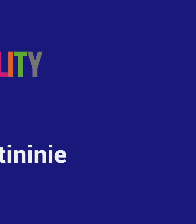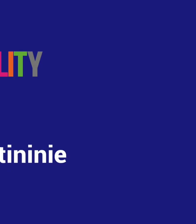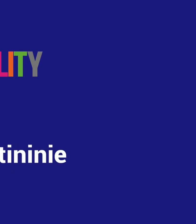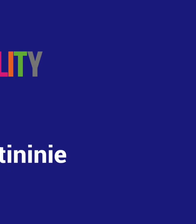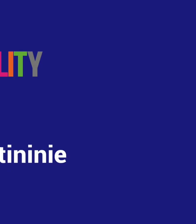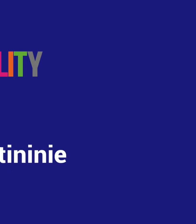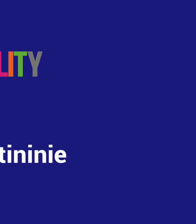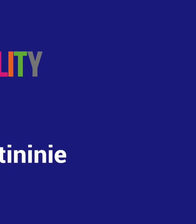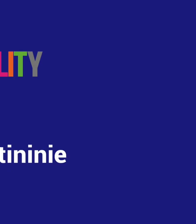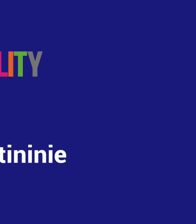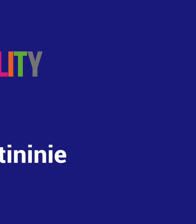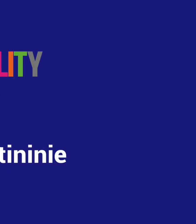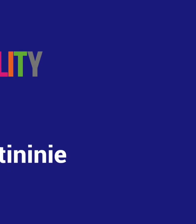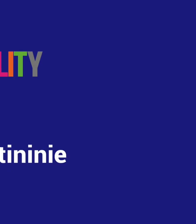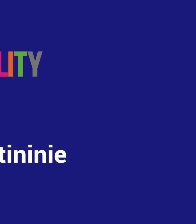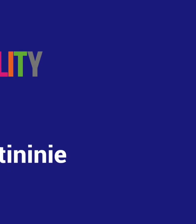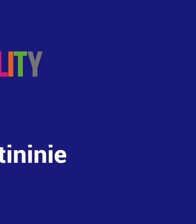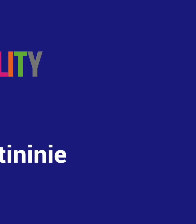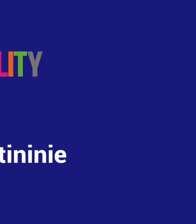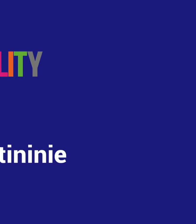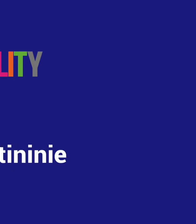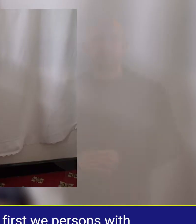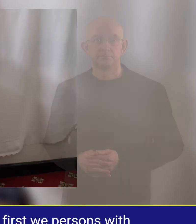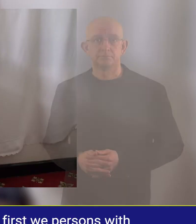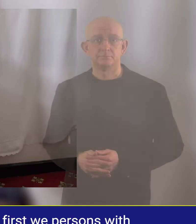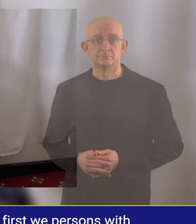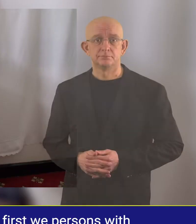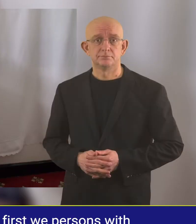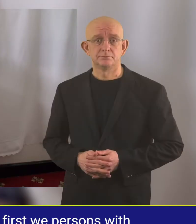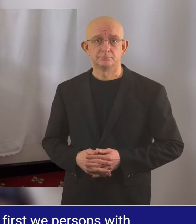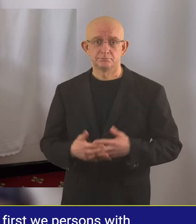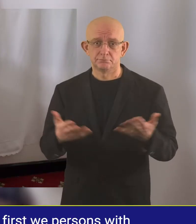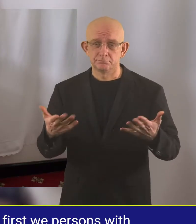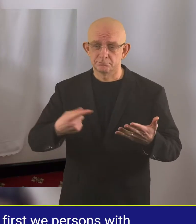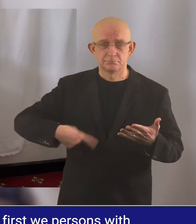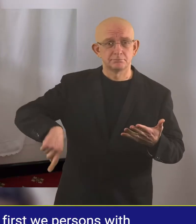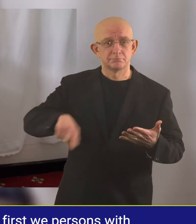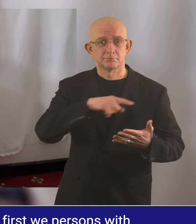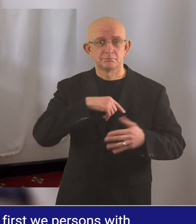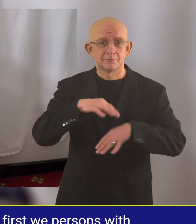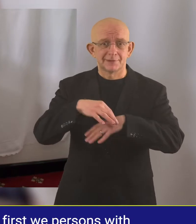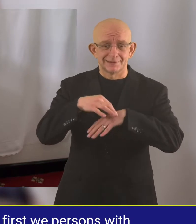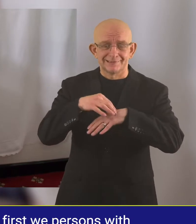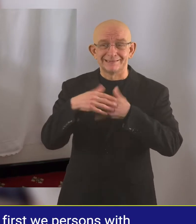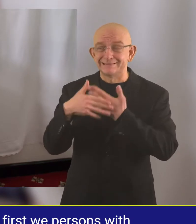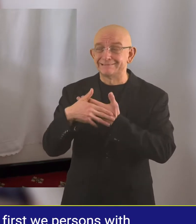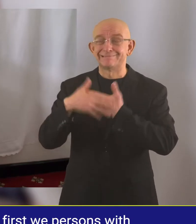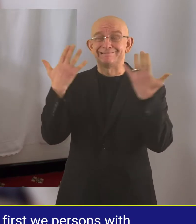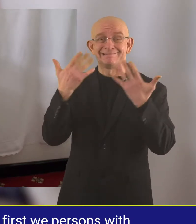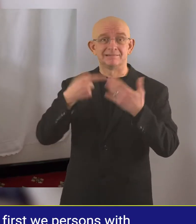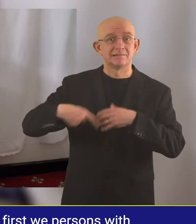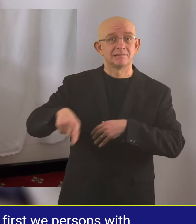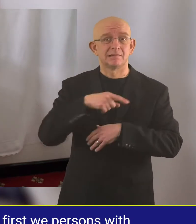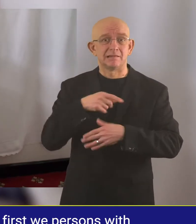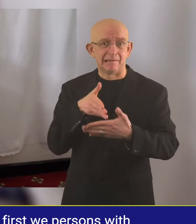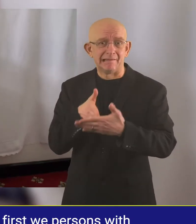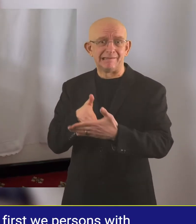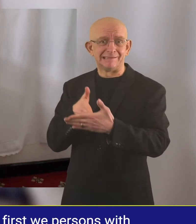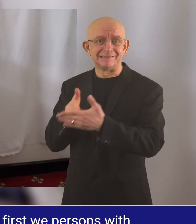Zipporah Entenine, Kenya. The challenges we go through, first we persons with albinism,